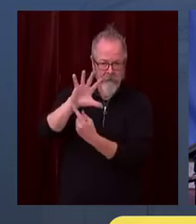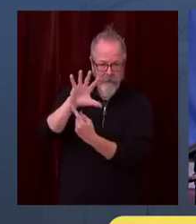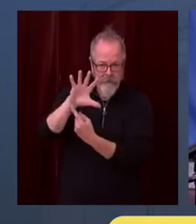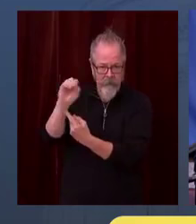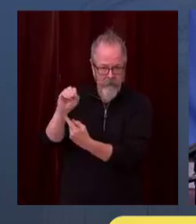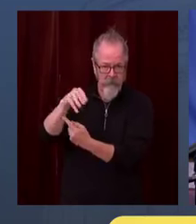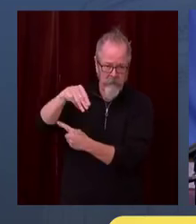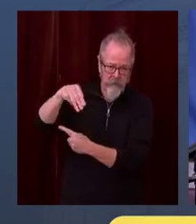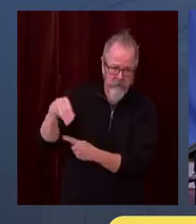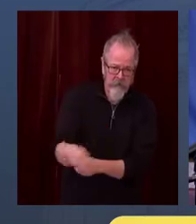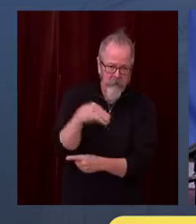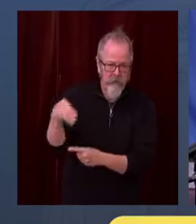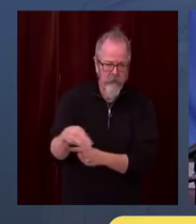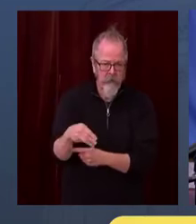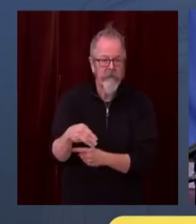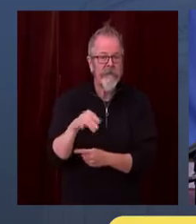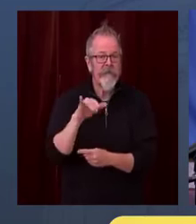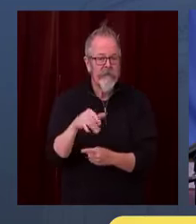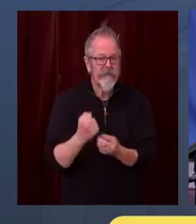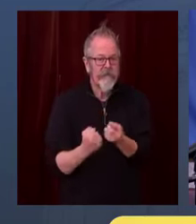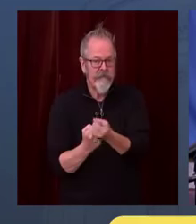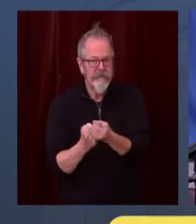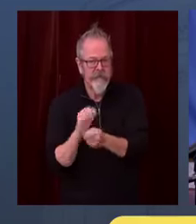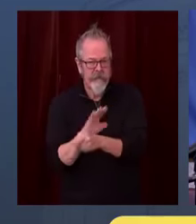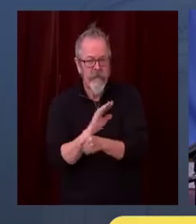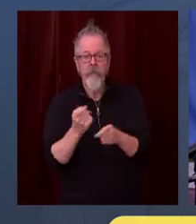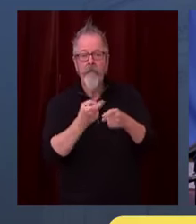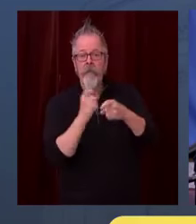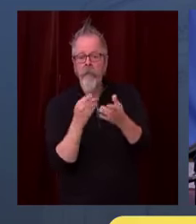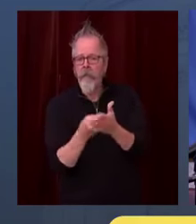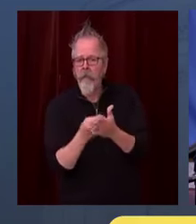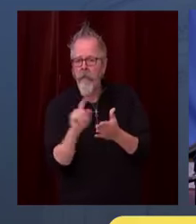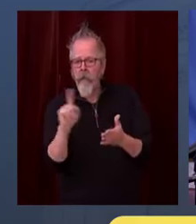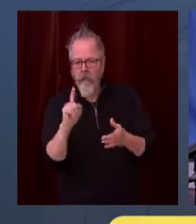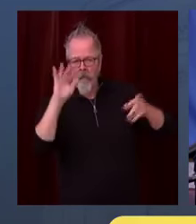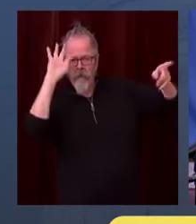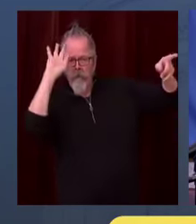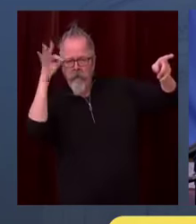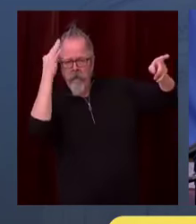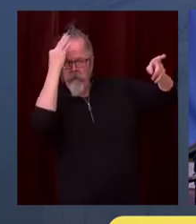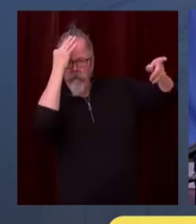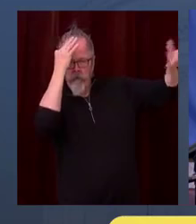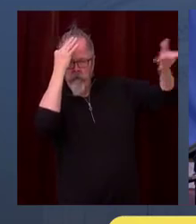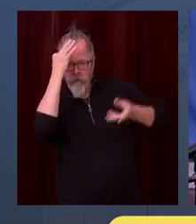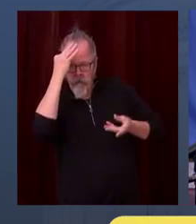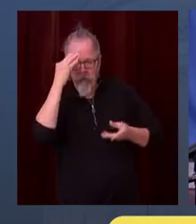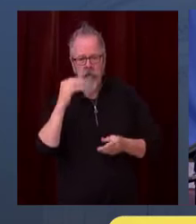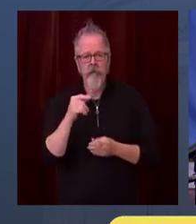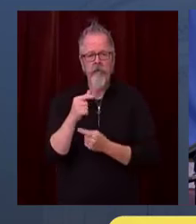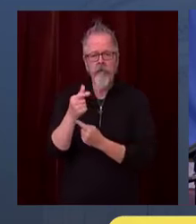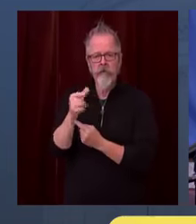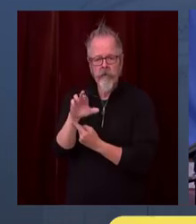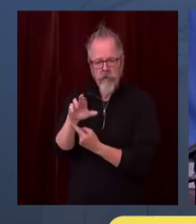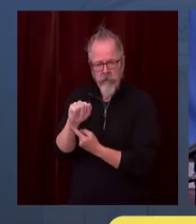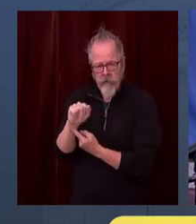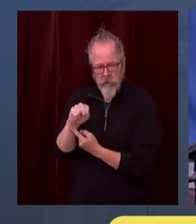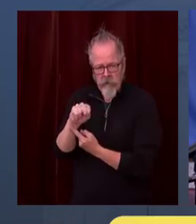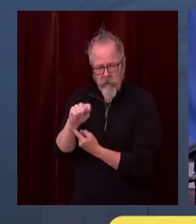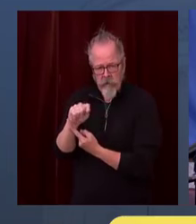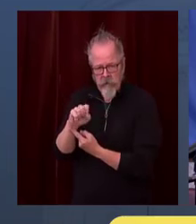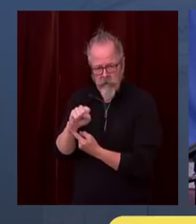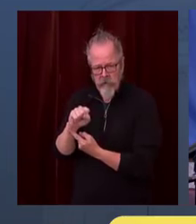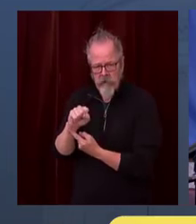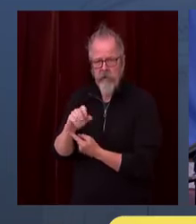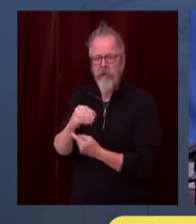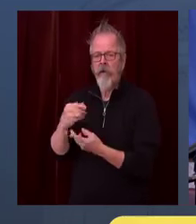to get that money out as soon as possible. This will be in grants, combination grants and loans, before the end of the year. And we're doing some pretty creative